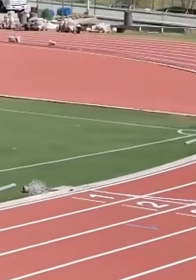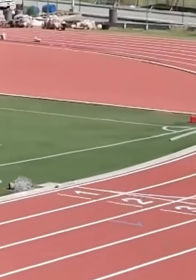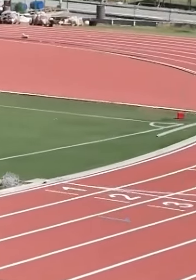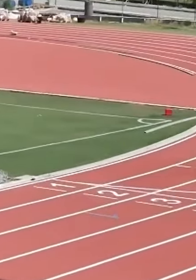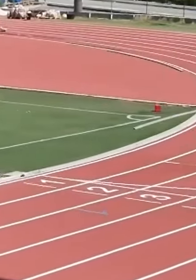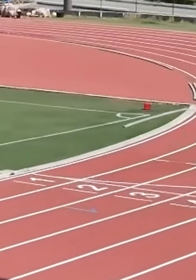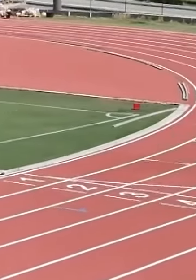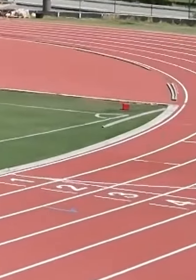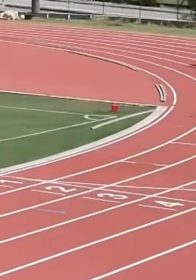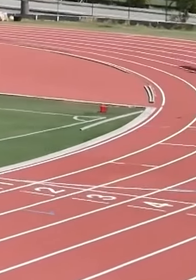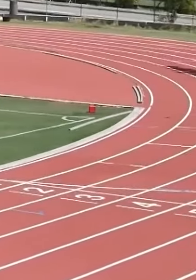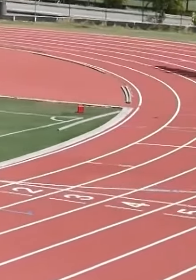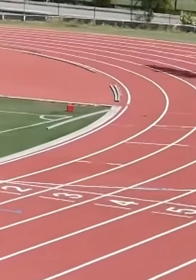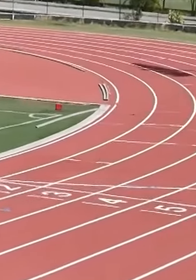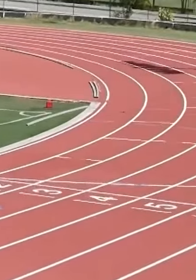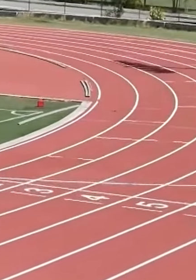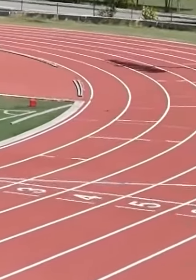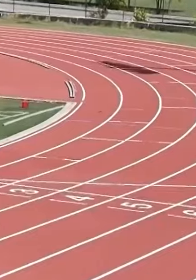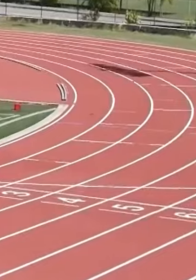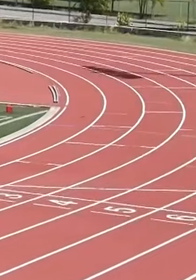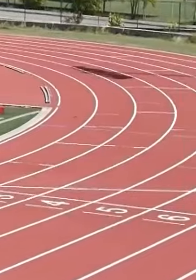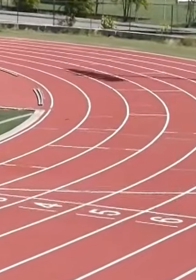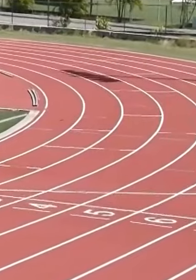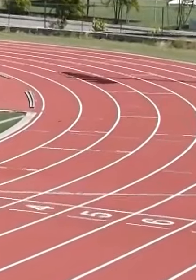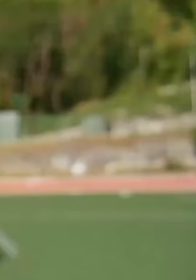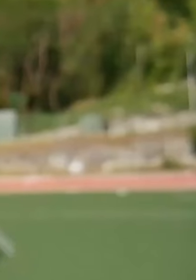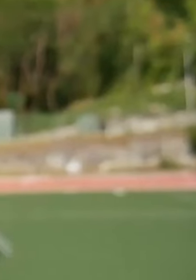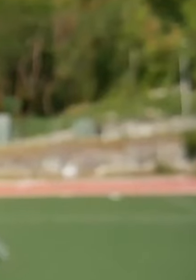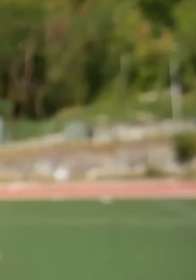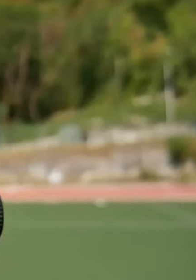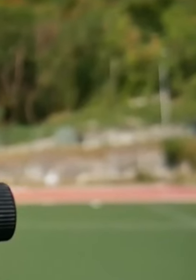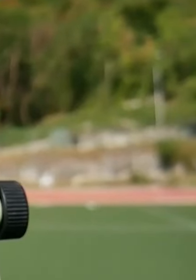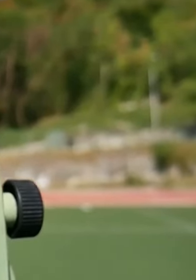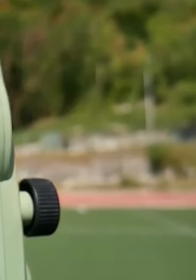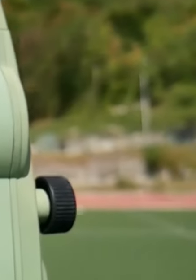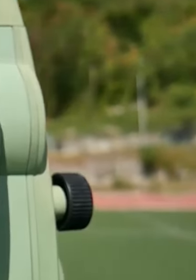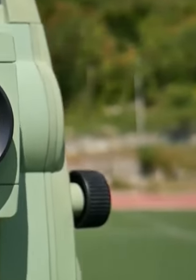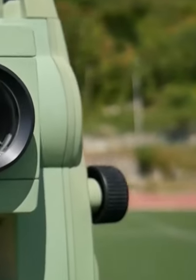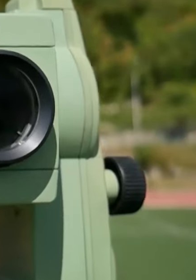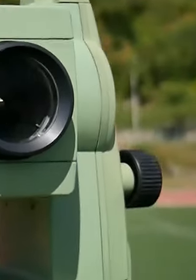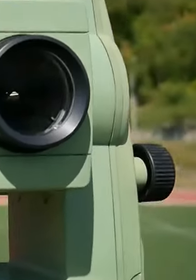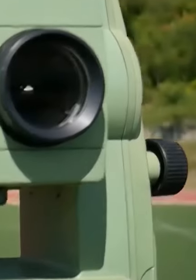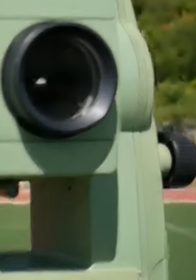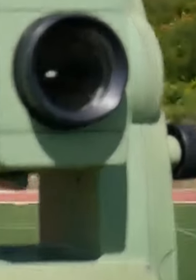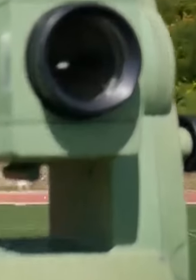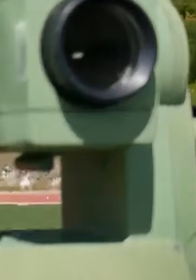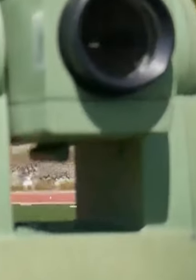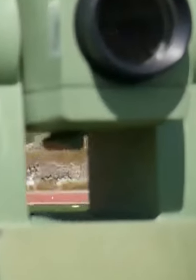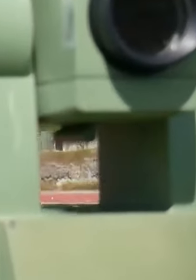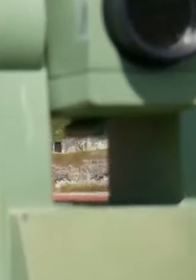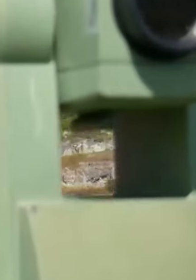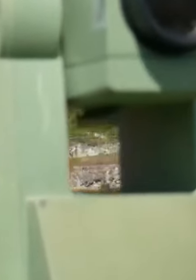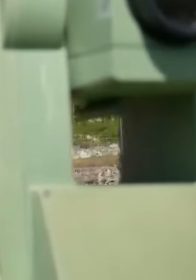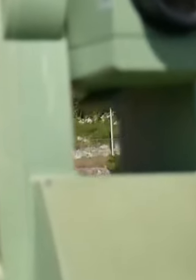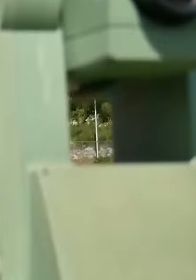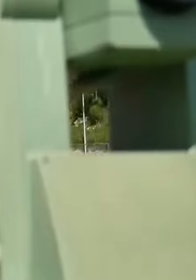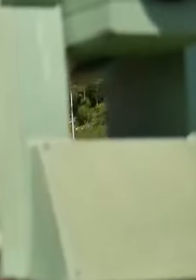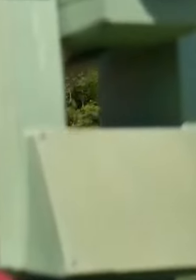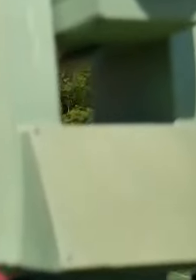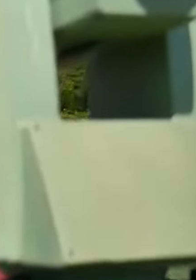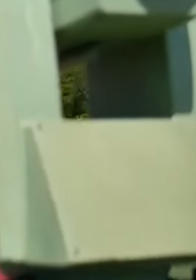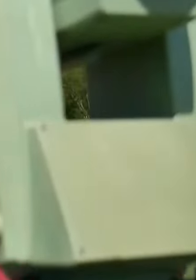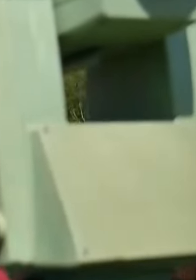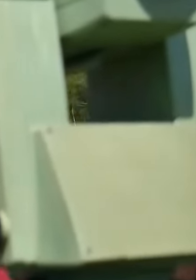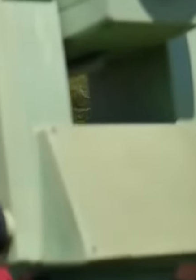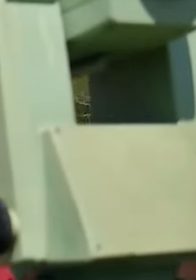crucial surveying of the track for a world athletic certification by WA certified surveyor Andres Eder. Head of the UW Academy